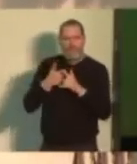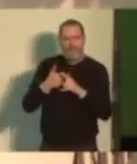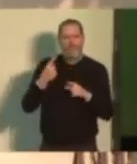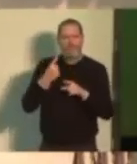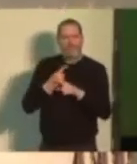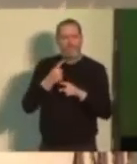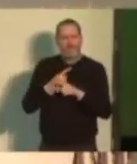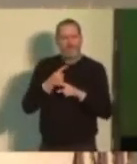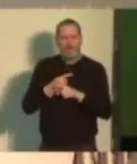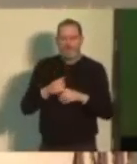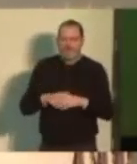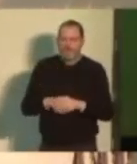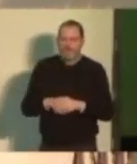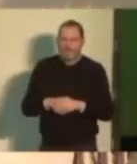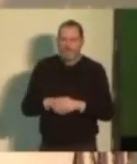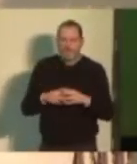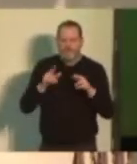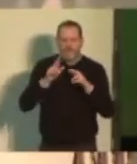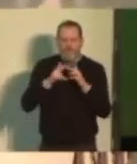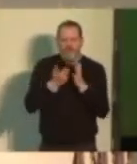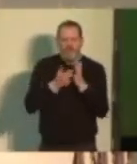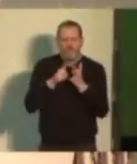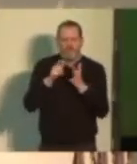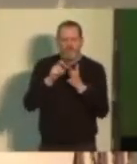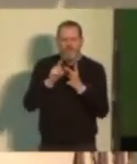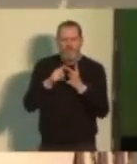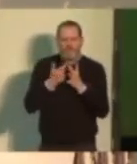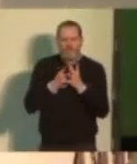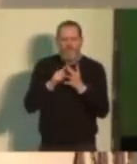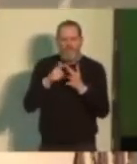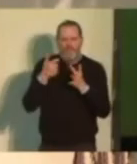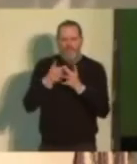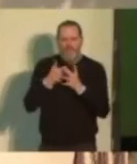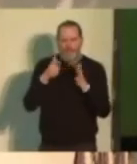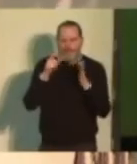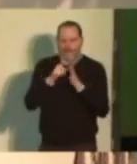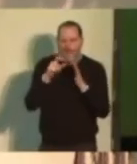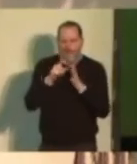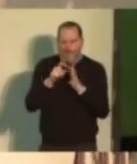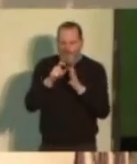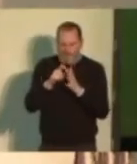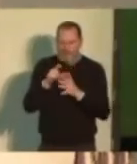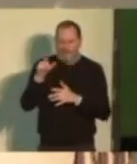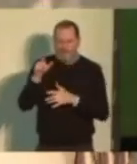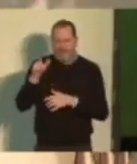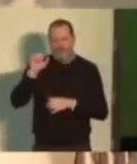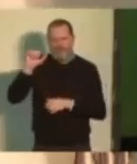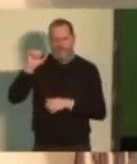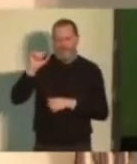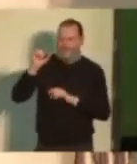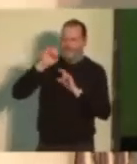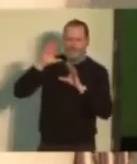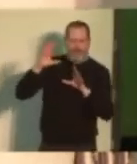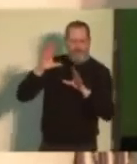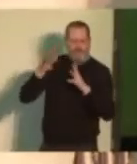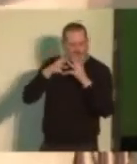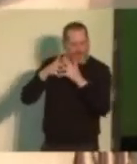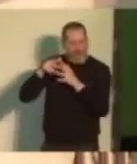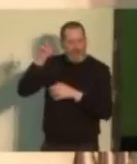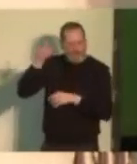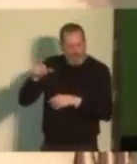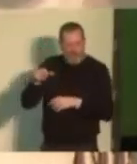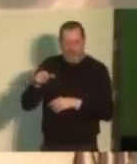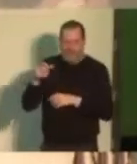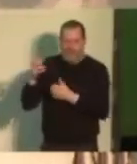Frederick Douglass, you know, was the great American abolitionist. And I'm paraphrasing him when he said there is no